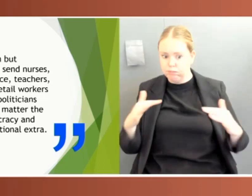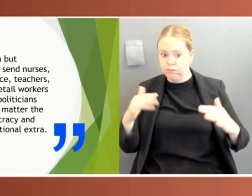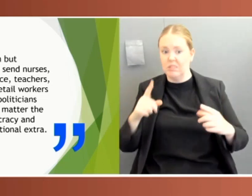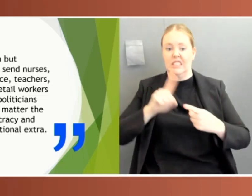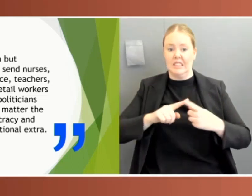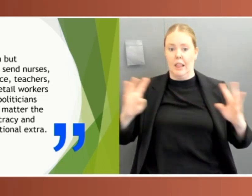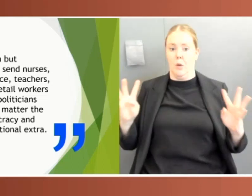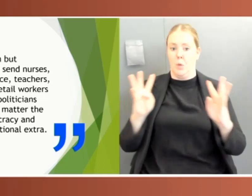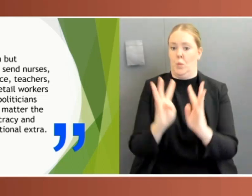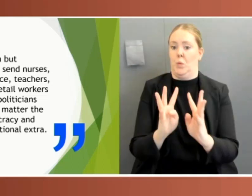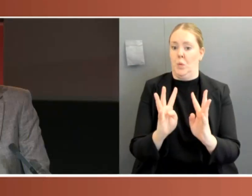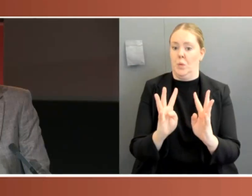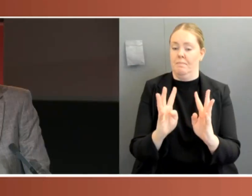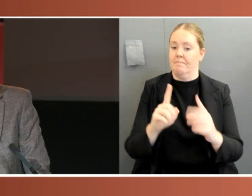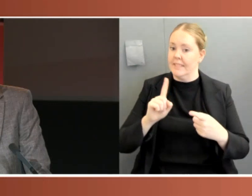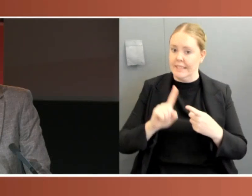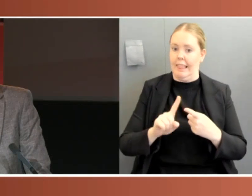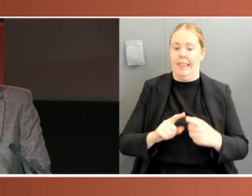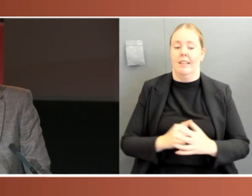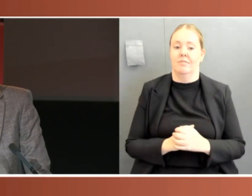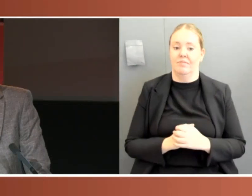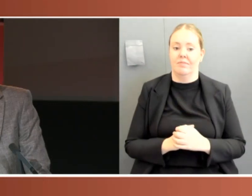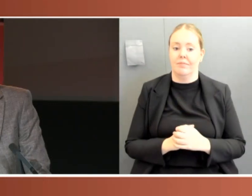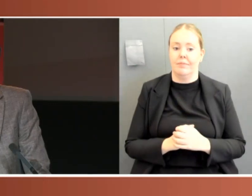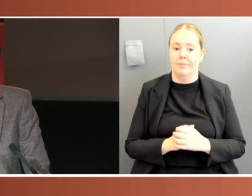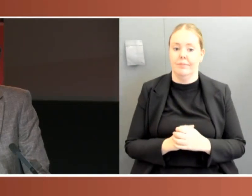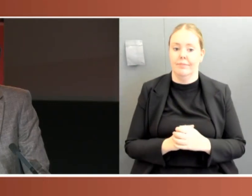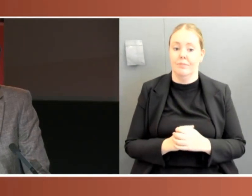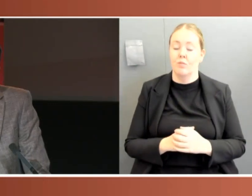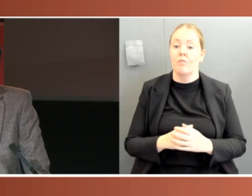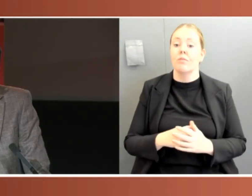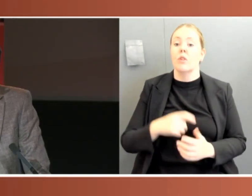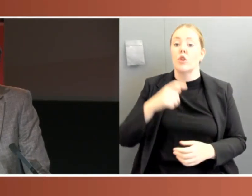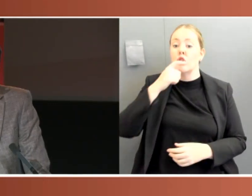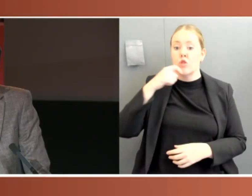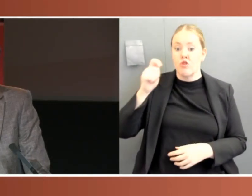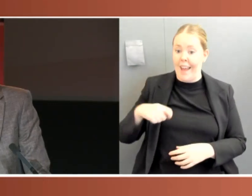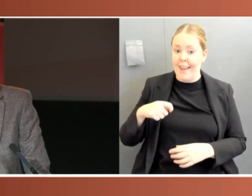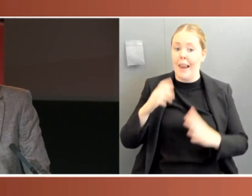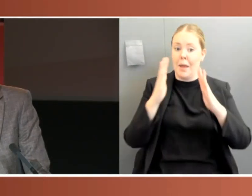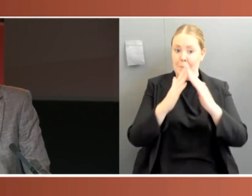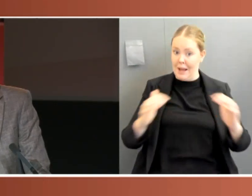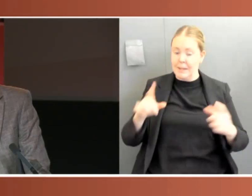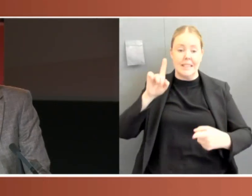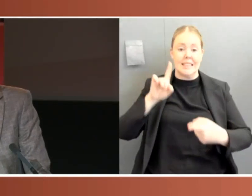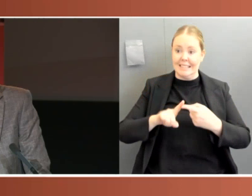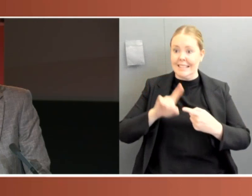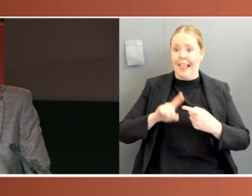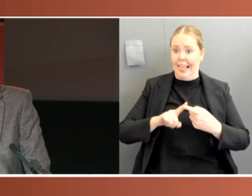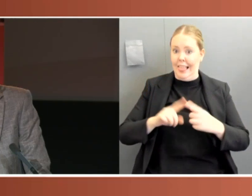the Lords the next day. Even the Ukrainian parliament has continued to operate, albeit under distinct procedures, despite the Russian invasion.